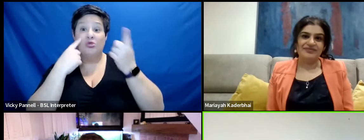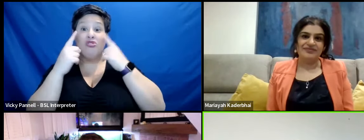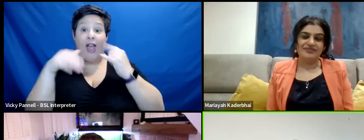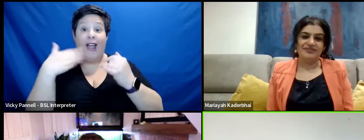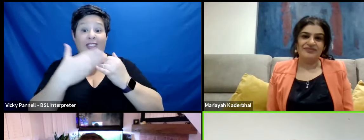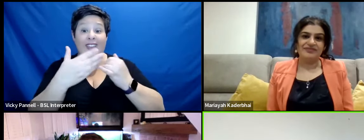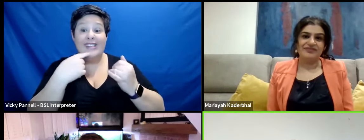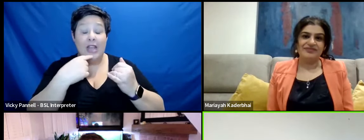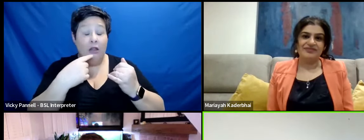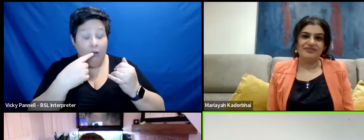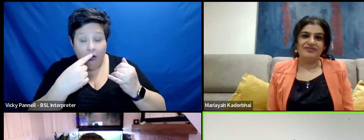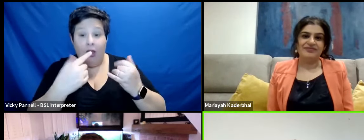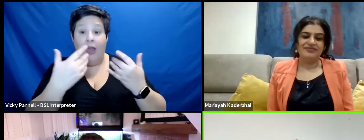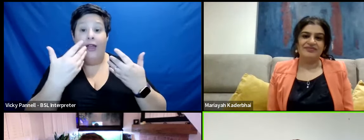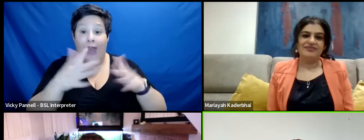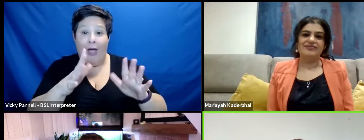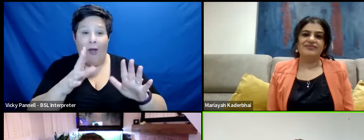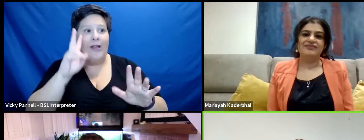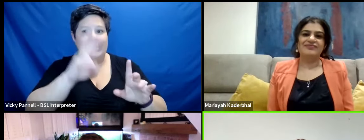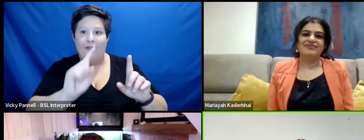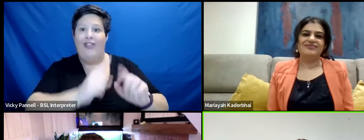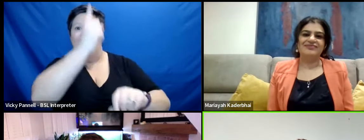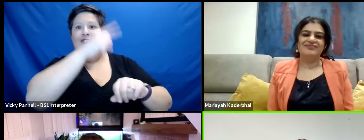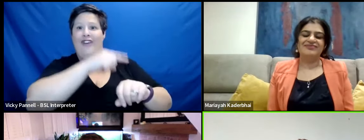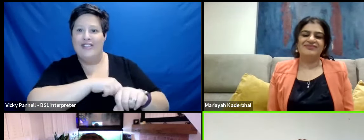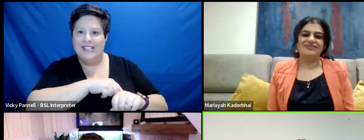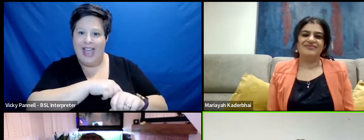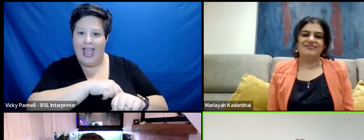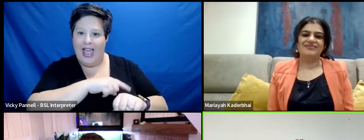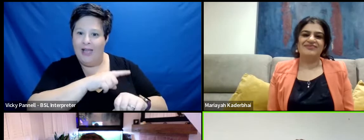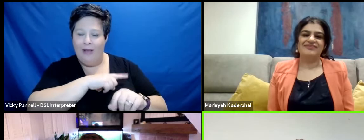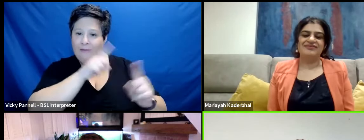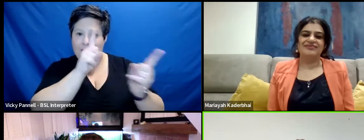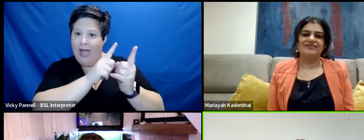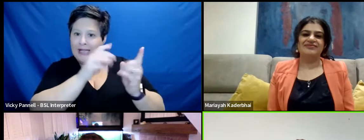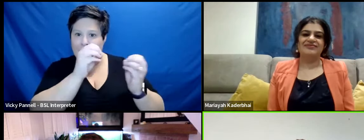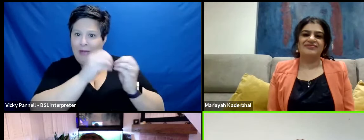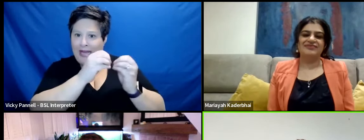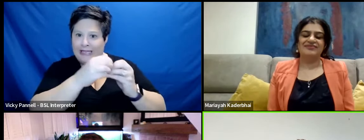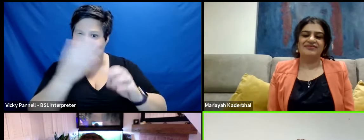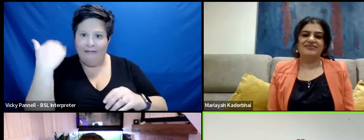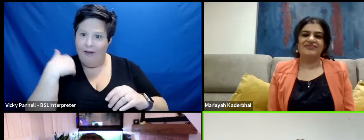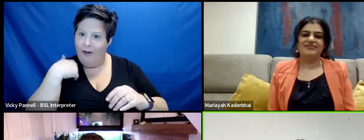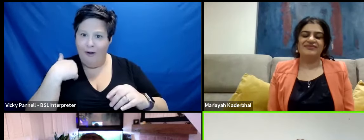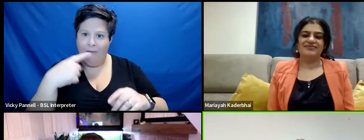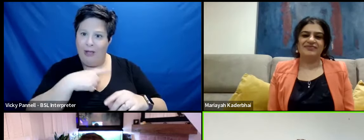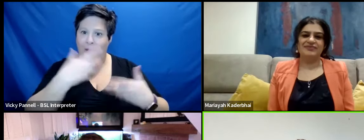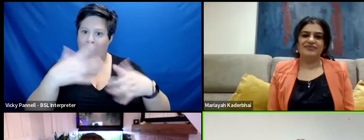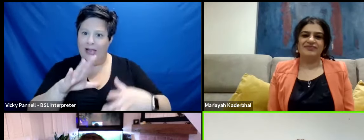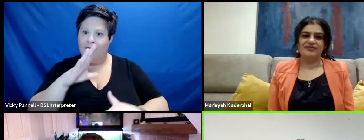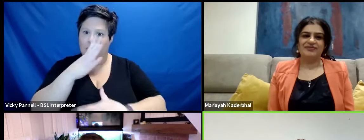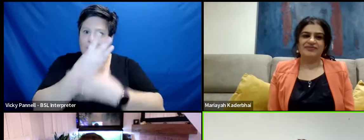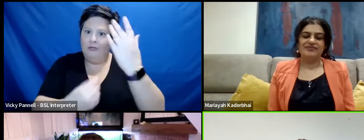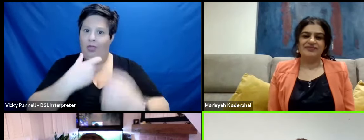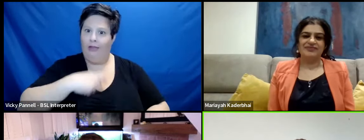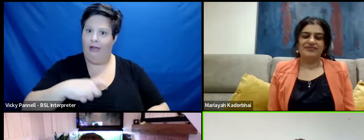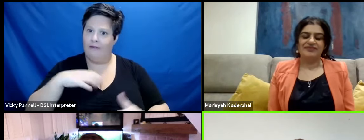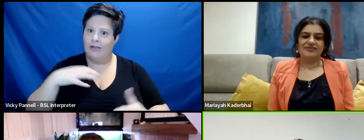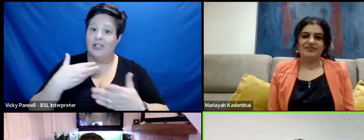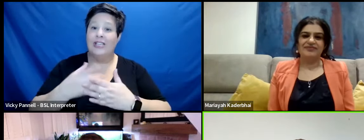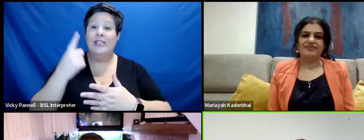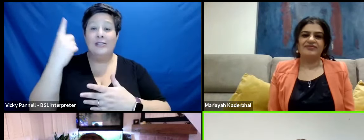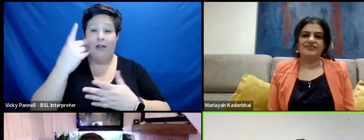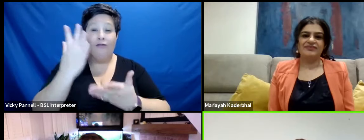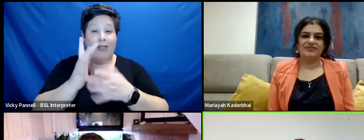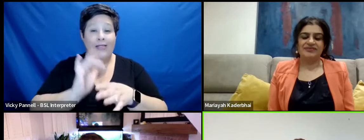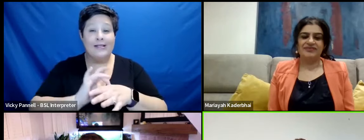of it. She said, oh my God, I'm now hearing you. I'm seeing you for the first time. I've not met Benedict until now. And she was so sensitive